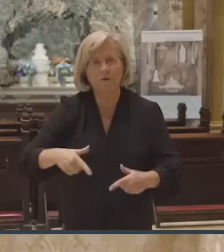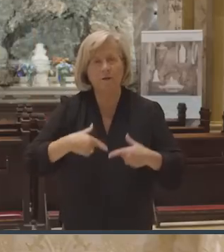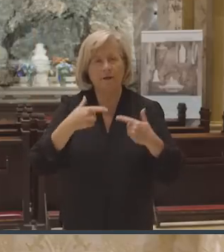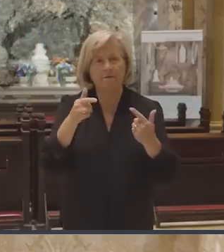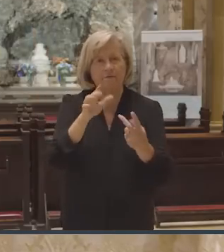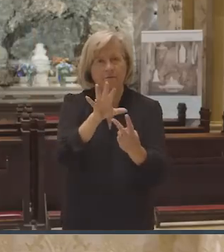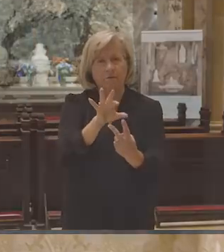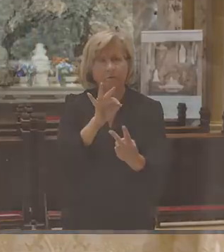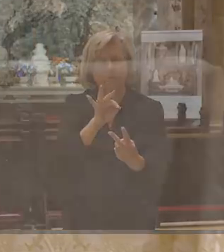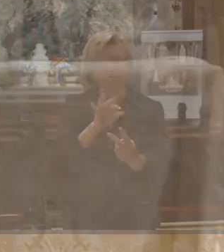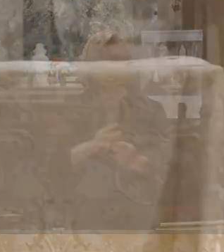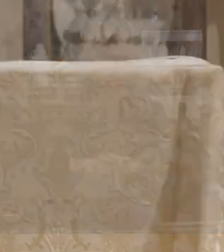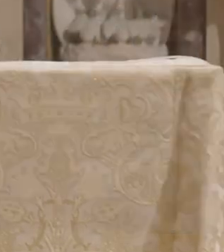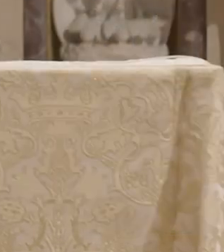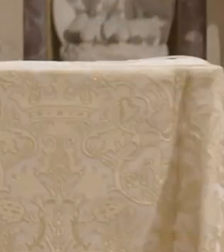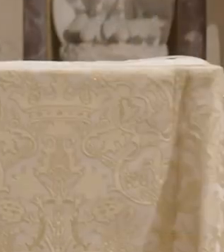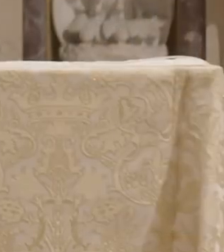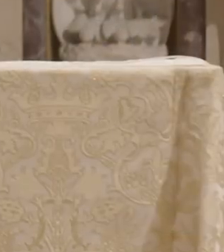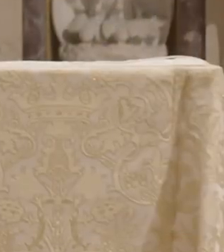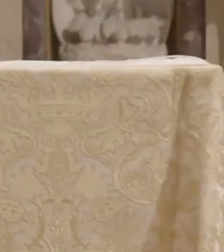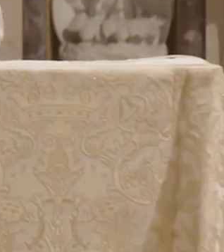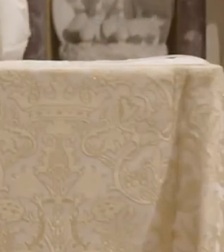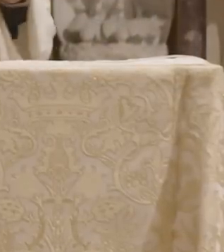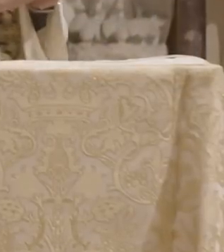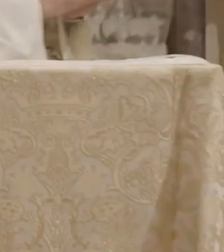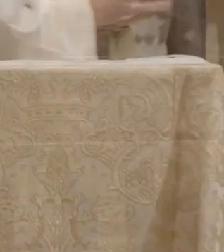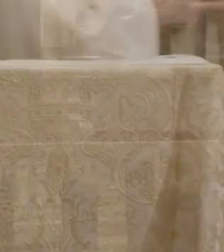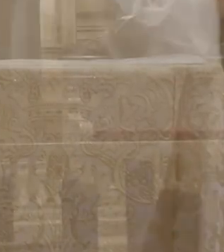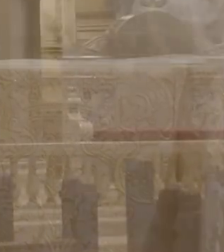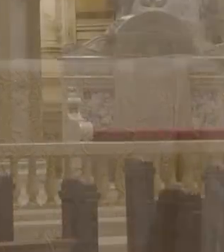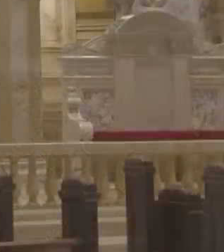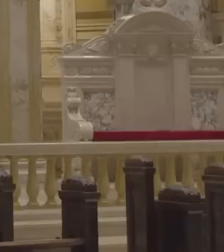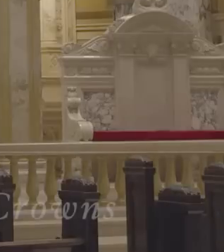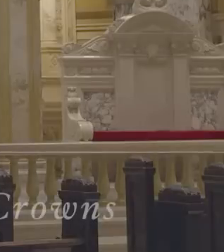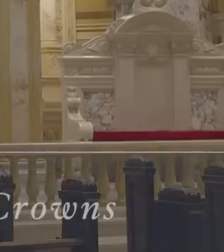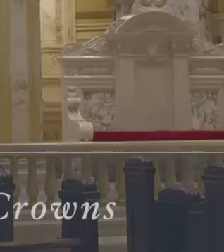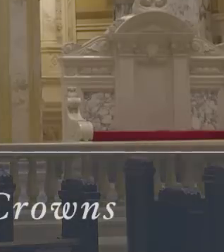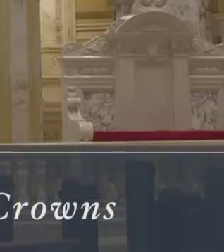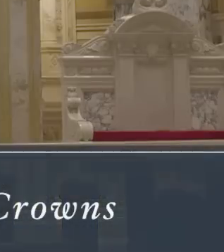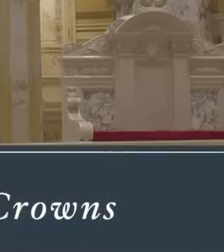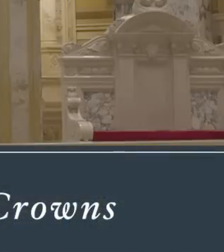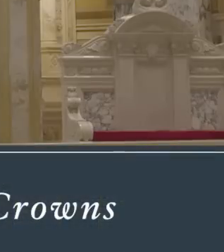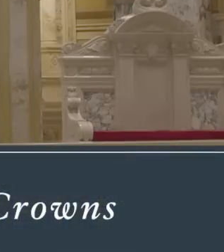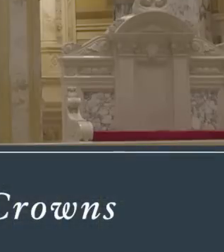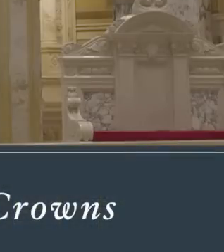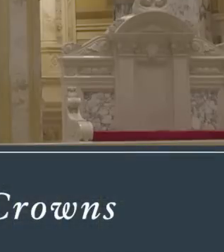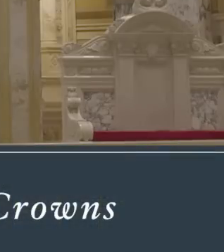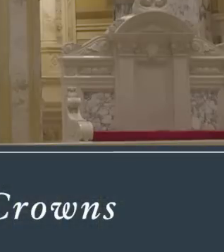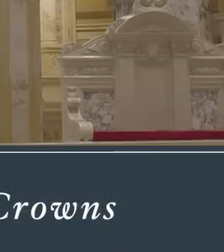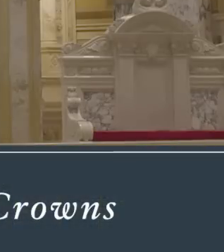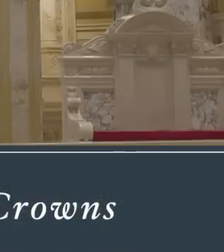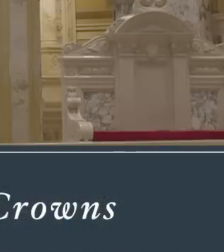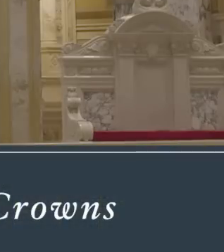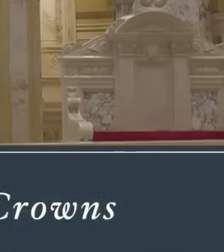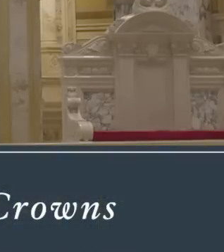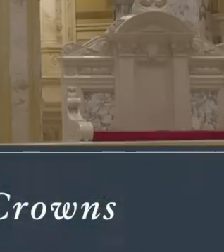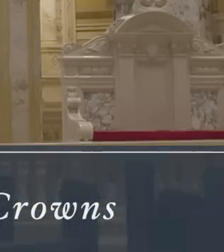to God. God. Crown him the Lord of life, who